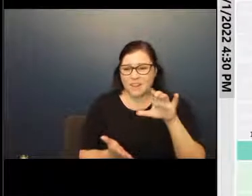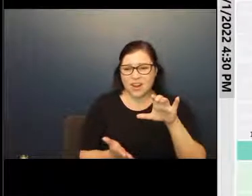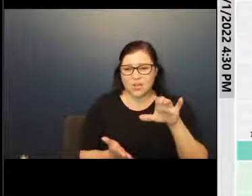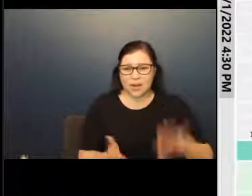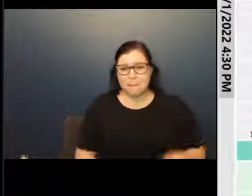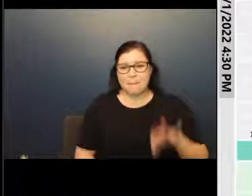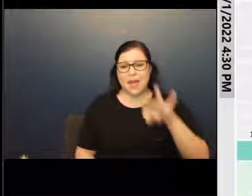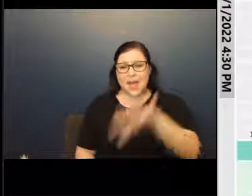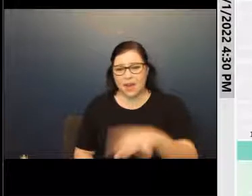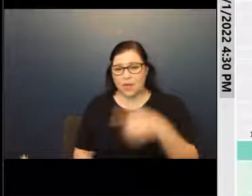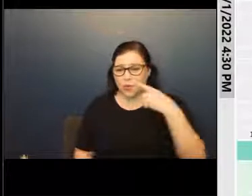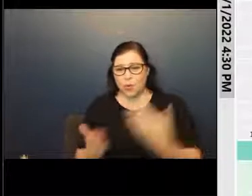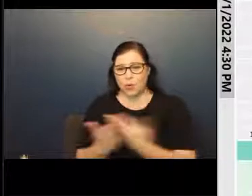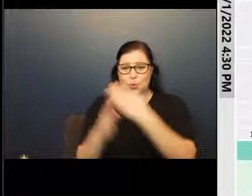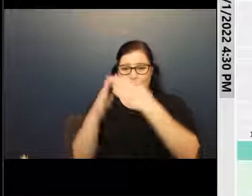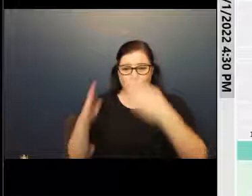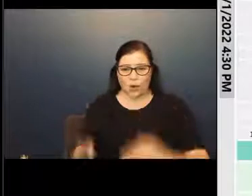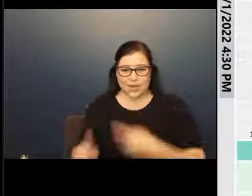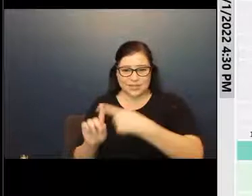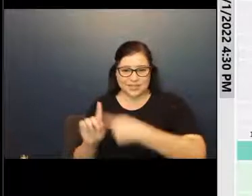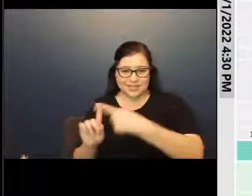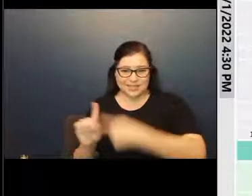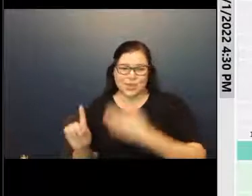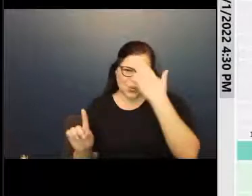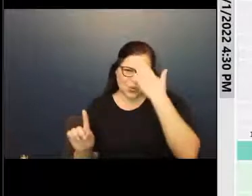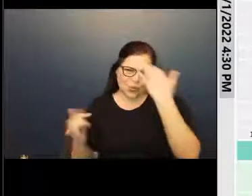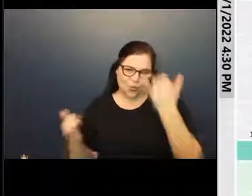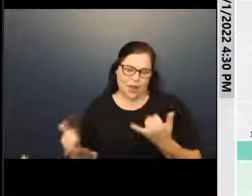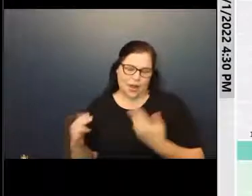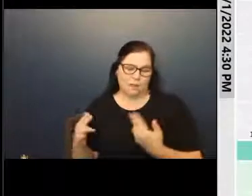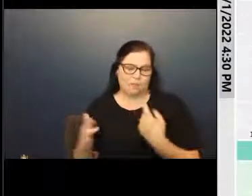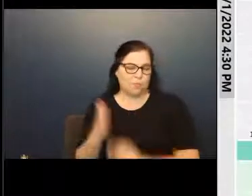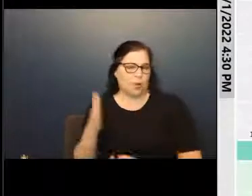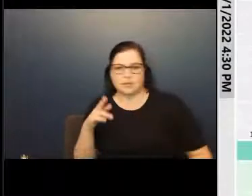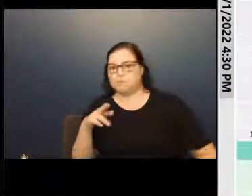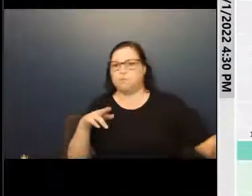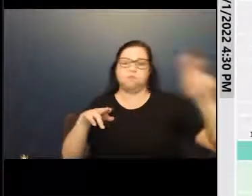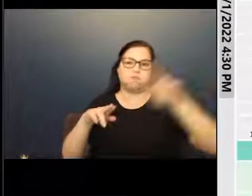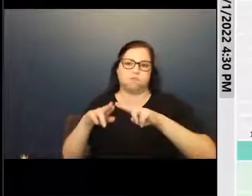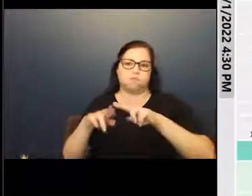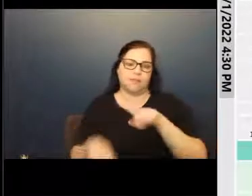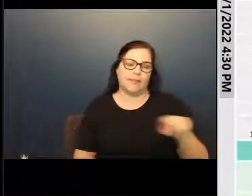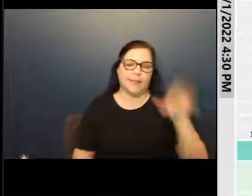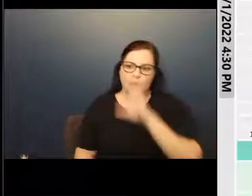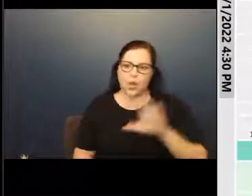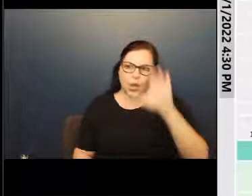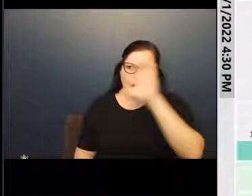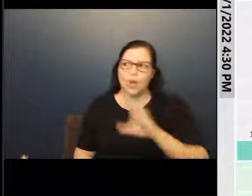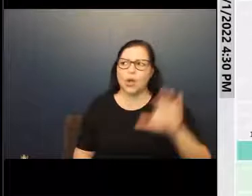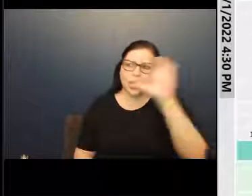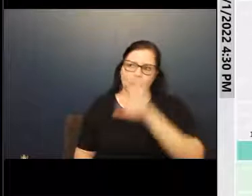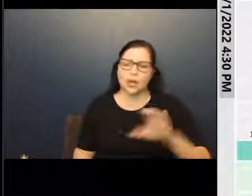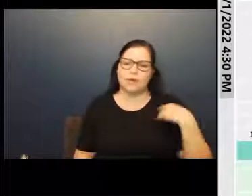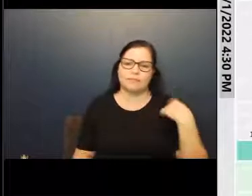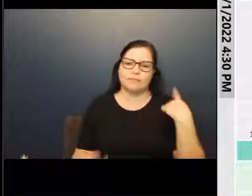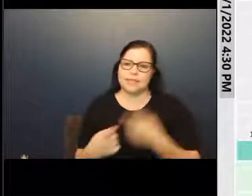pocket for the new mortgage. Because as you know, housing prices exploded and they looked for a house for quite a while until they closed